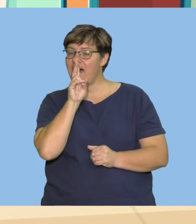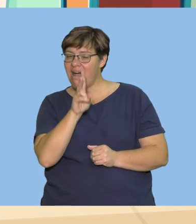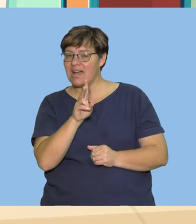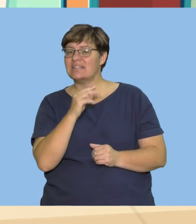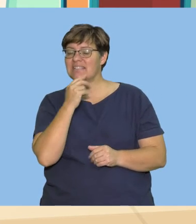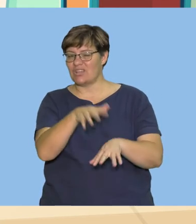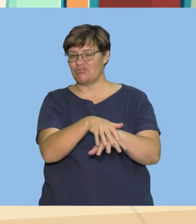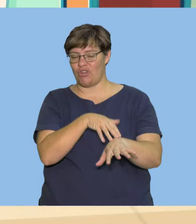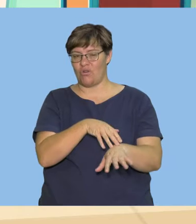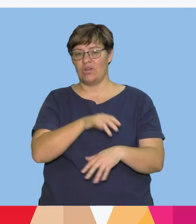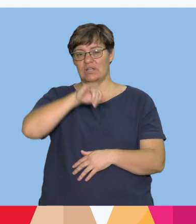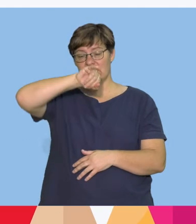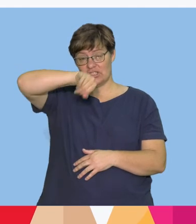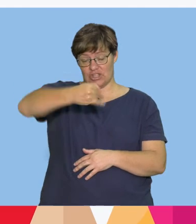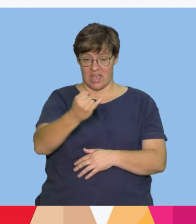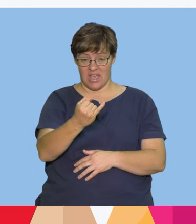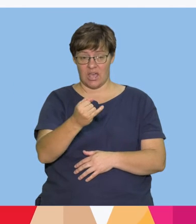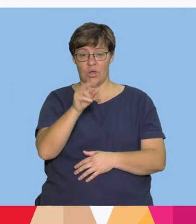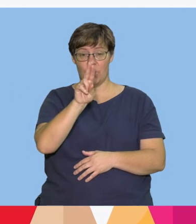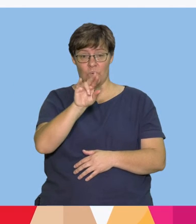slowly. J